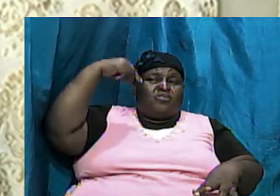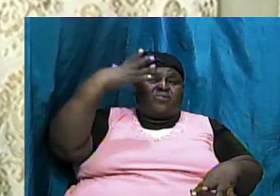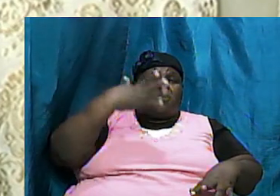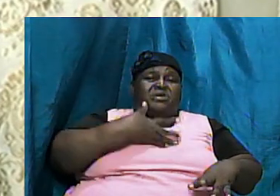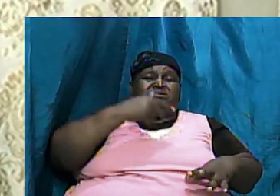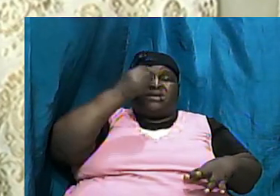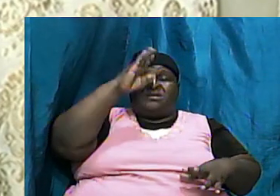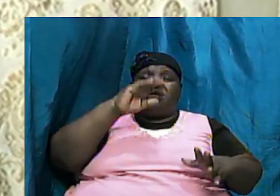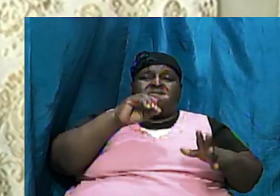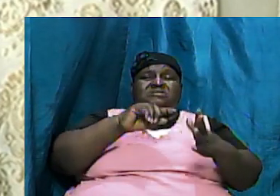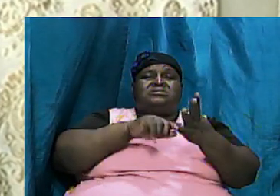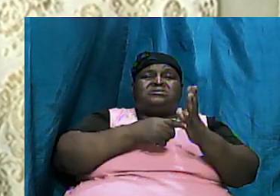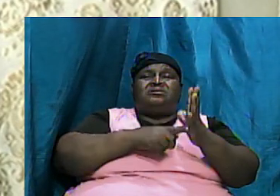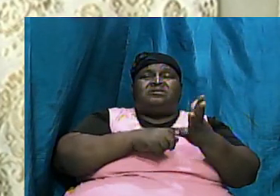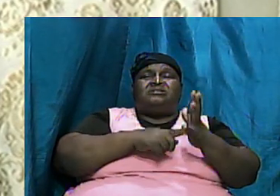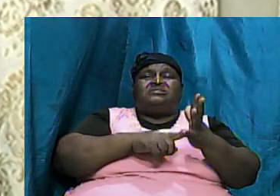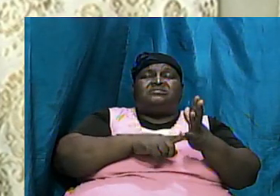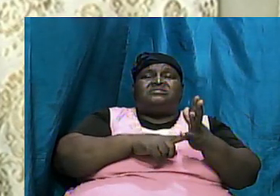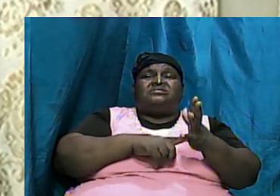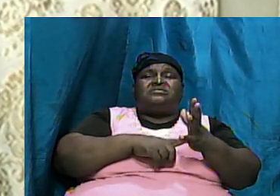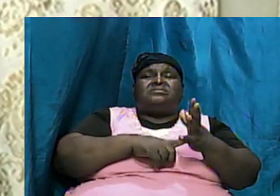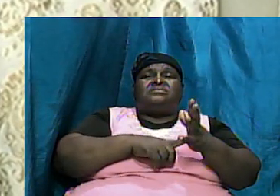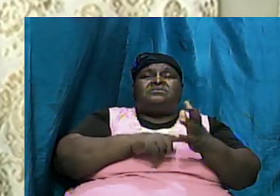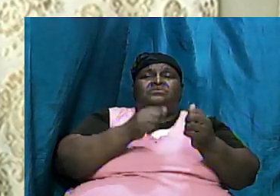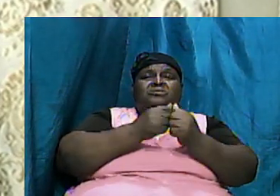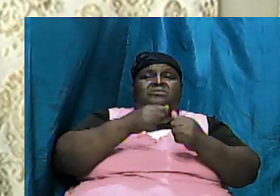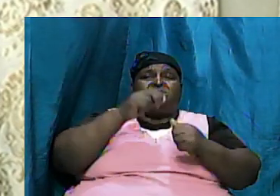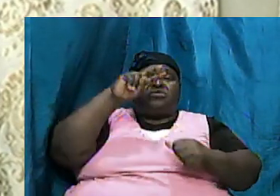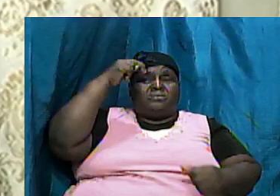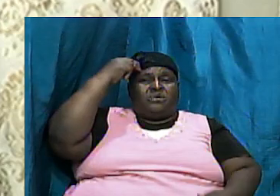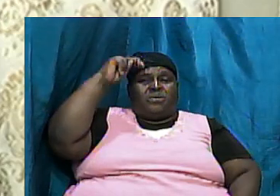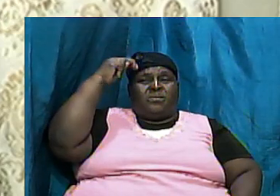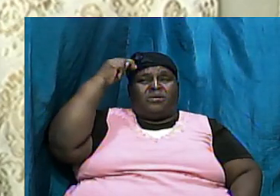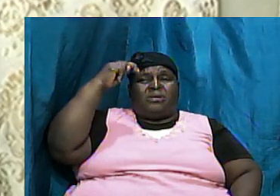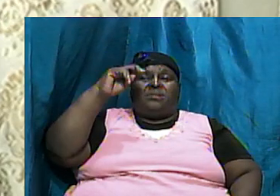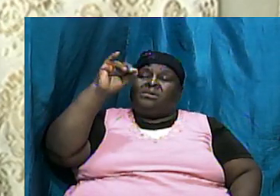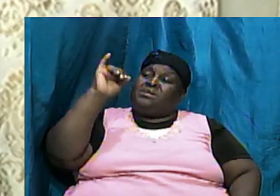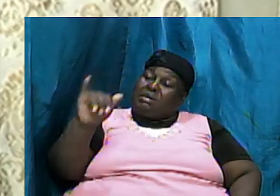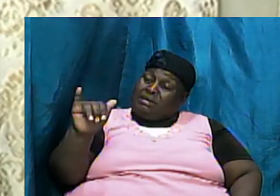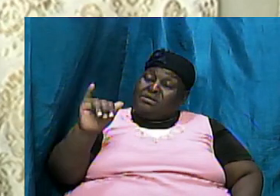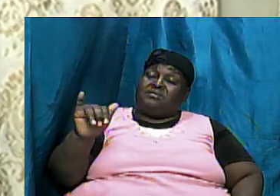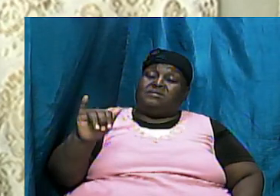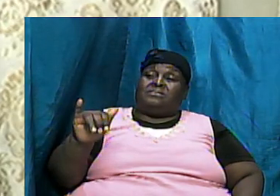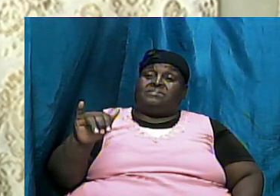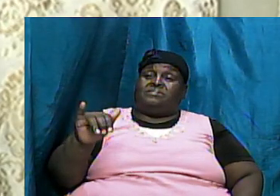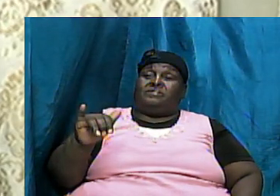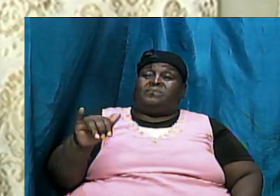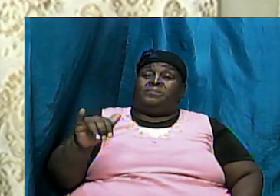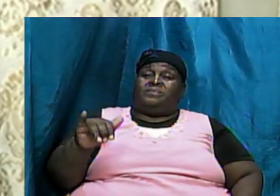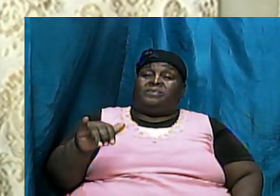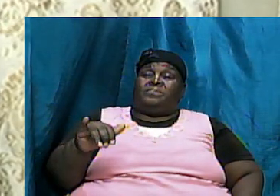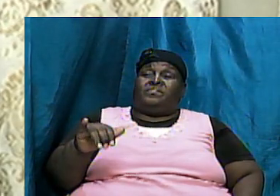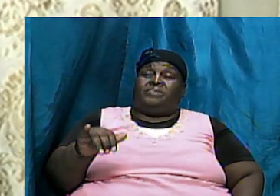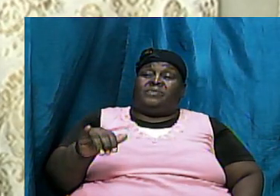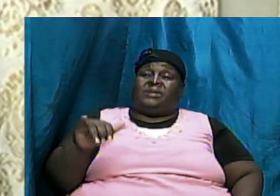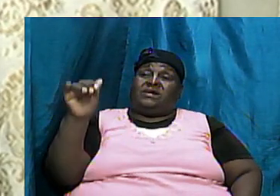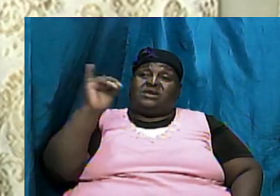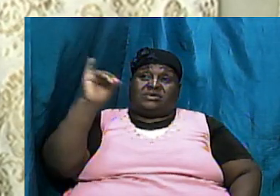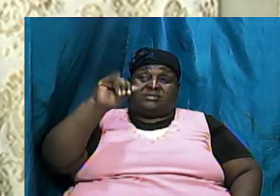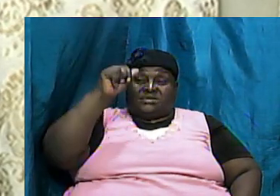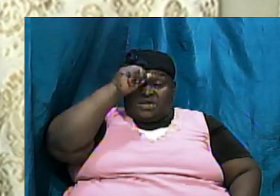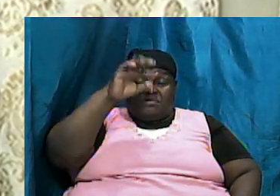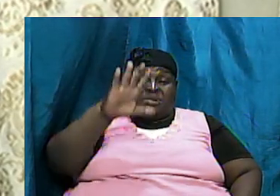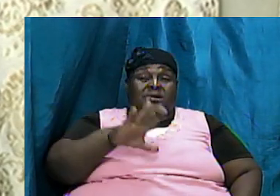speak with Noah and yet this same man